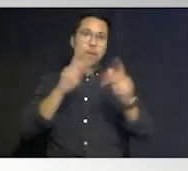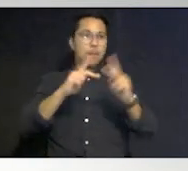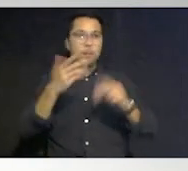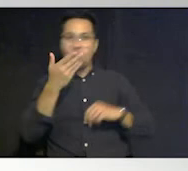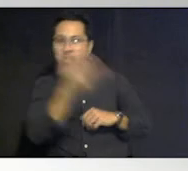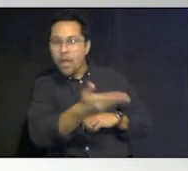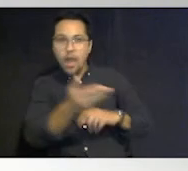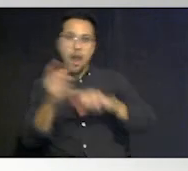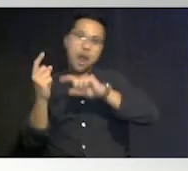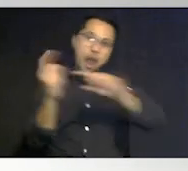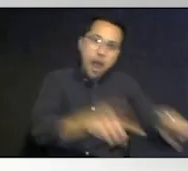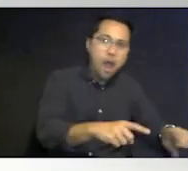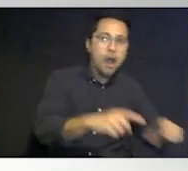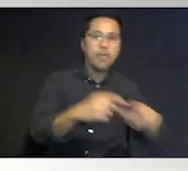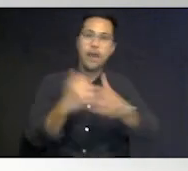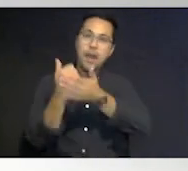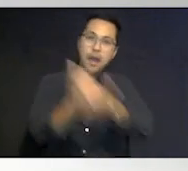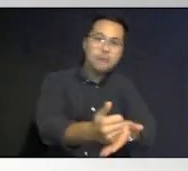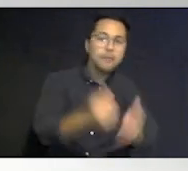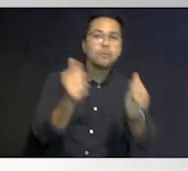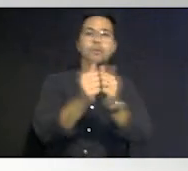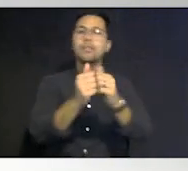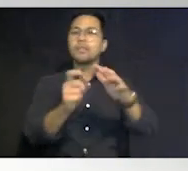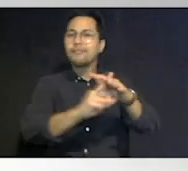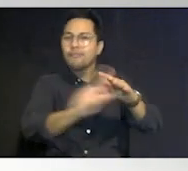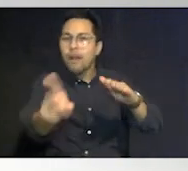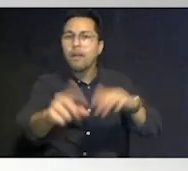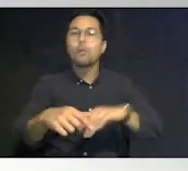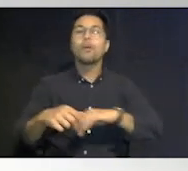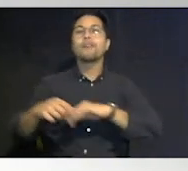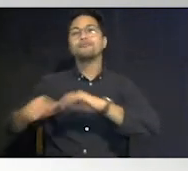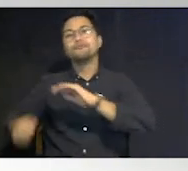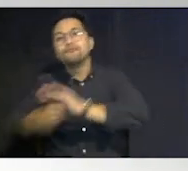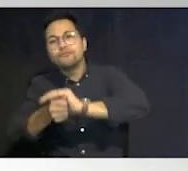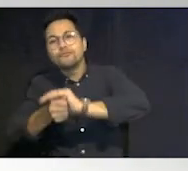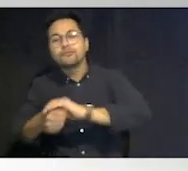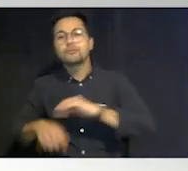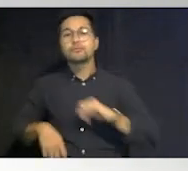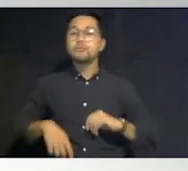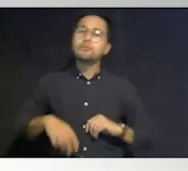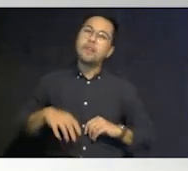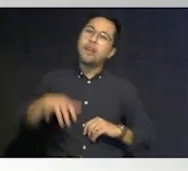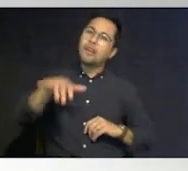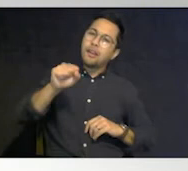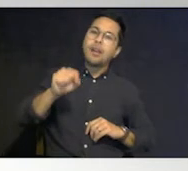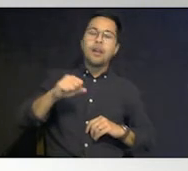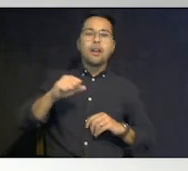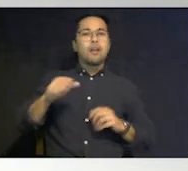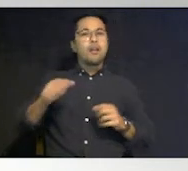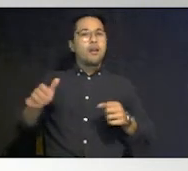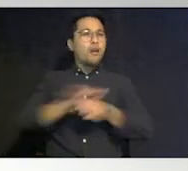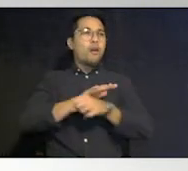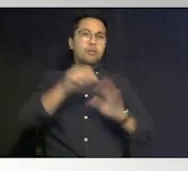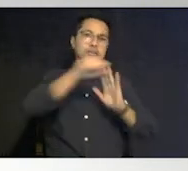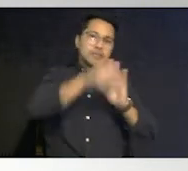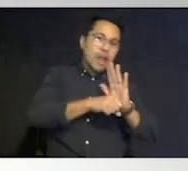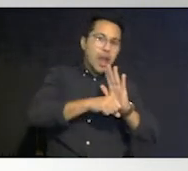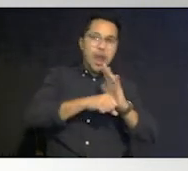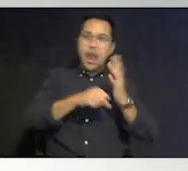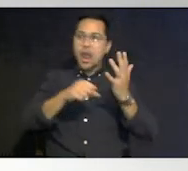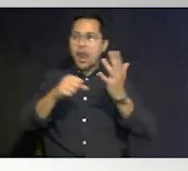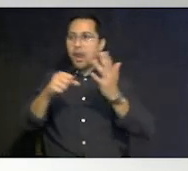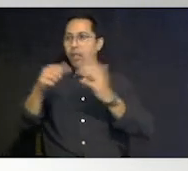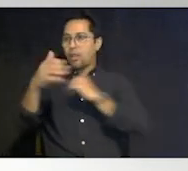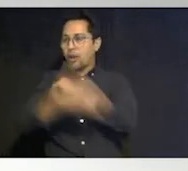helping with evacuations and shelters so truly while the whole state or the whole country or in the case of covid the whole